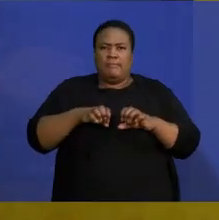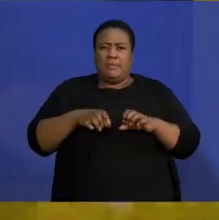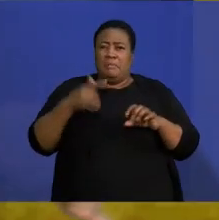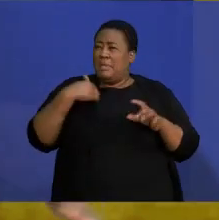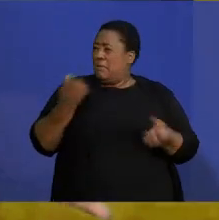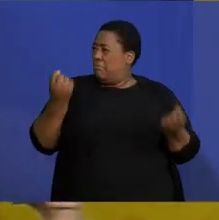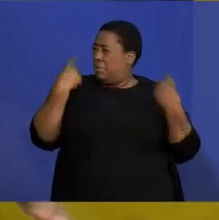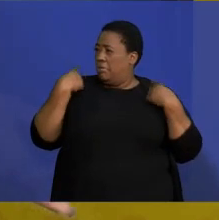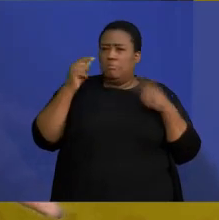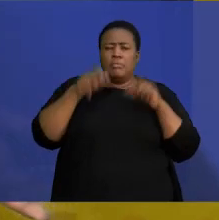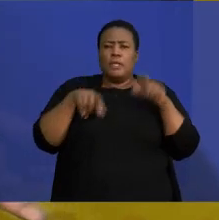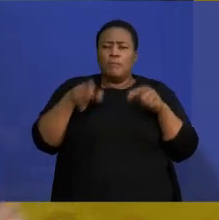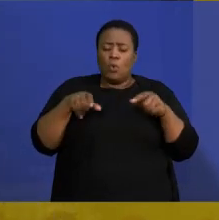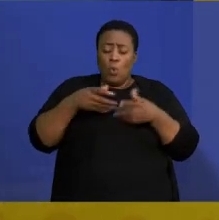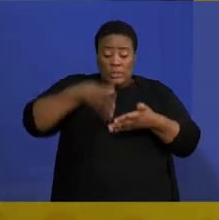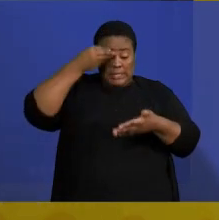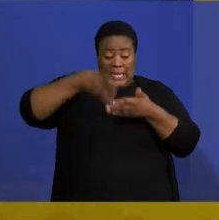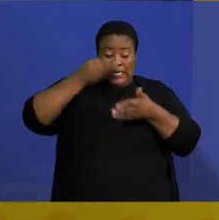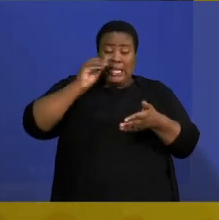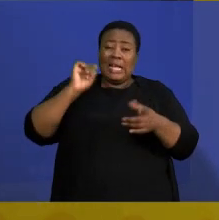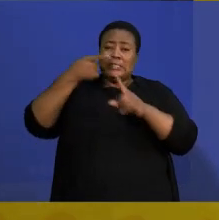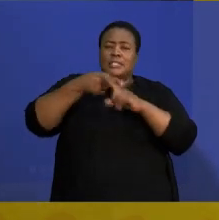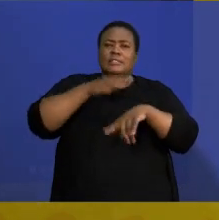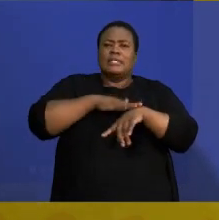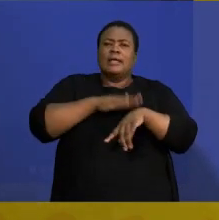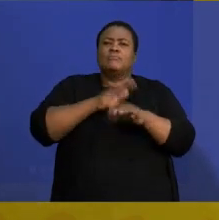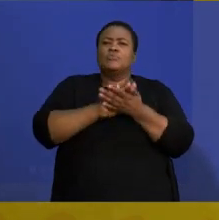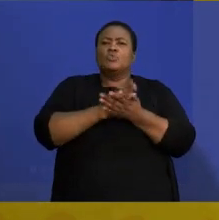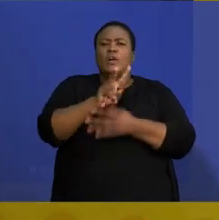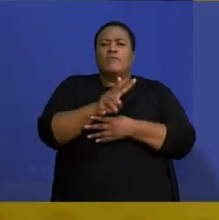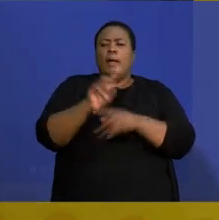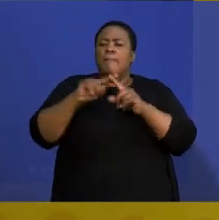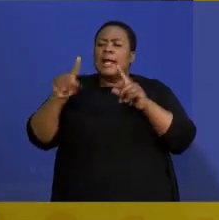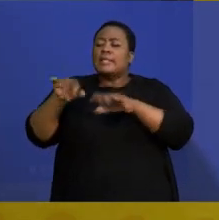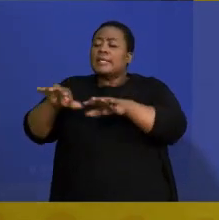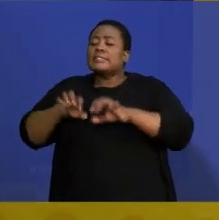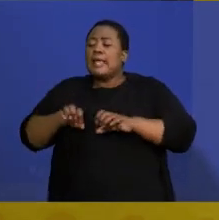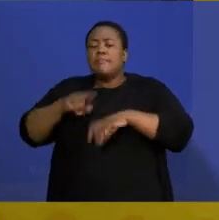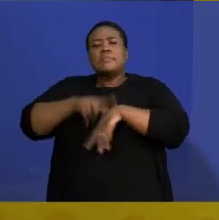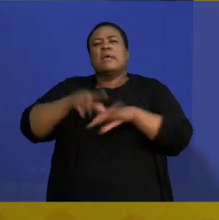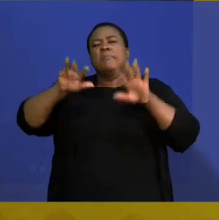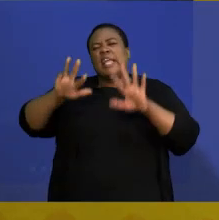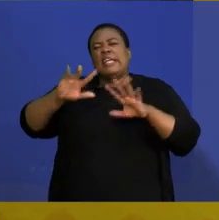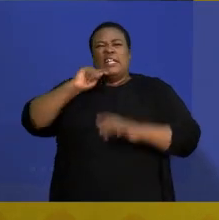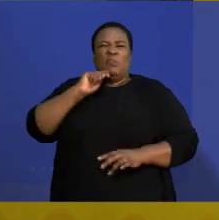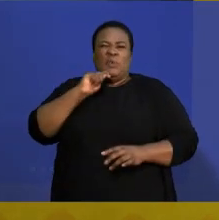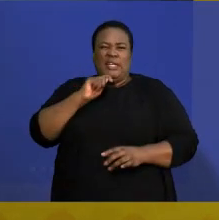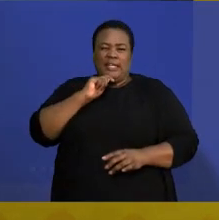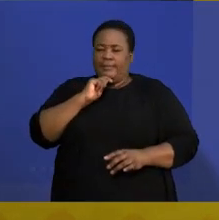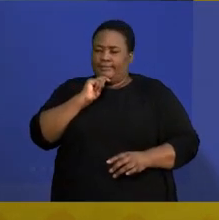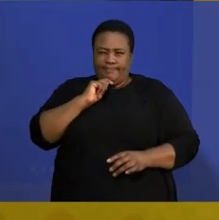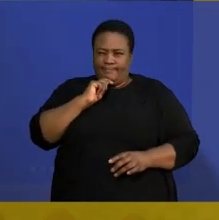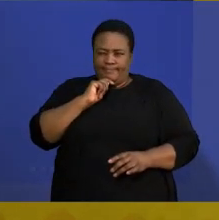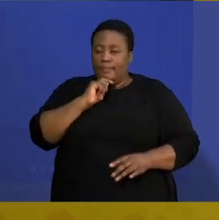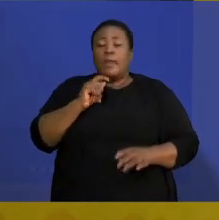study until 12 a.m. When they are writing at 9 a.m. the following day. Please make sure you get enough sleep so